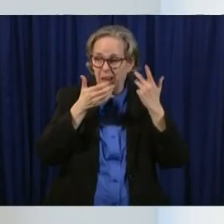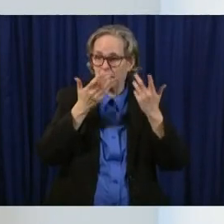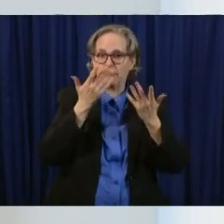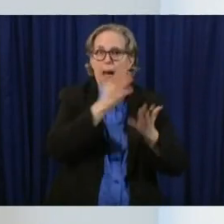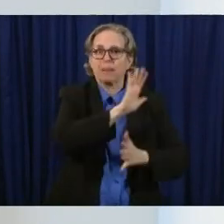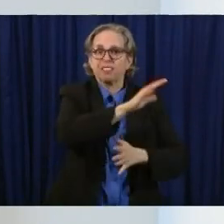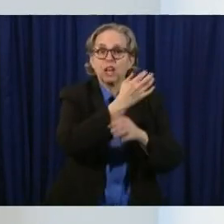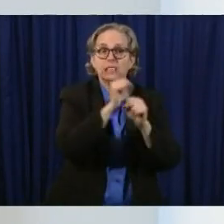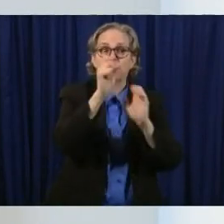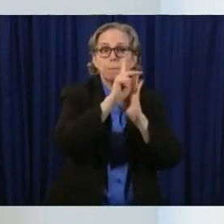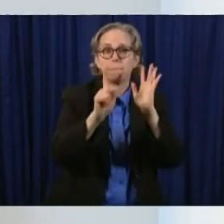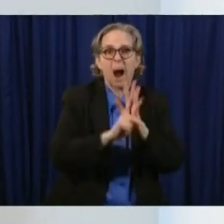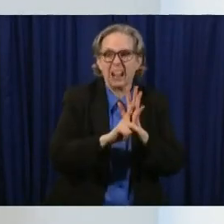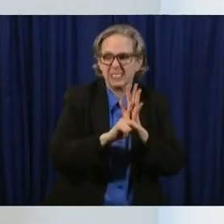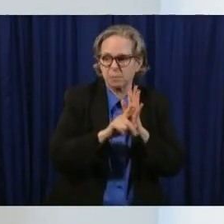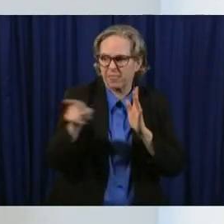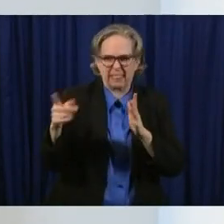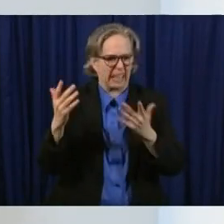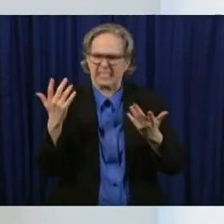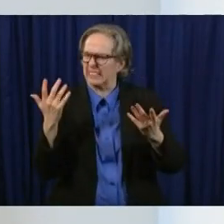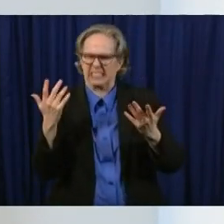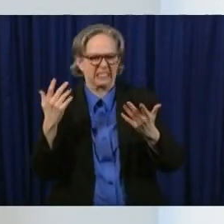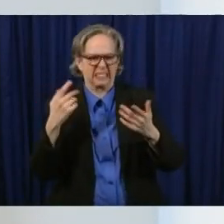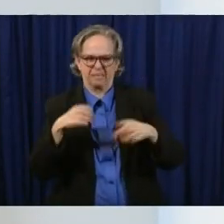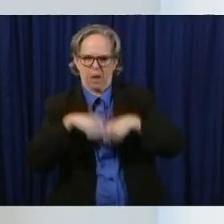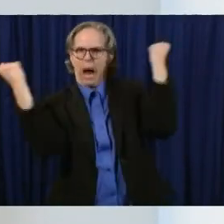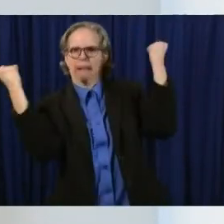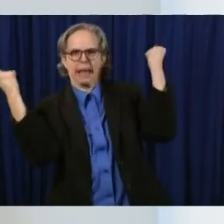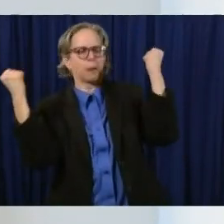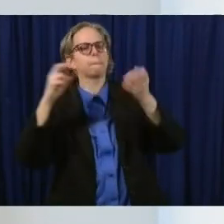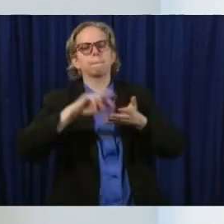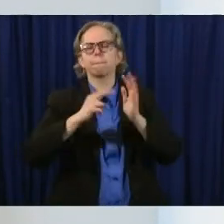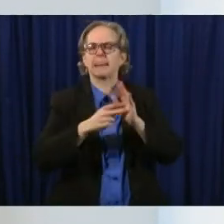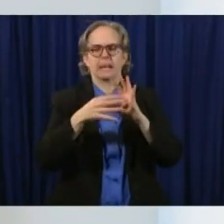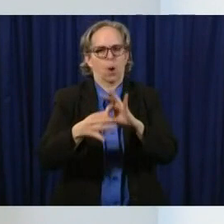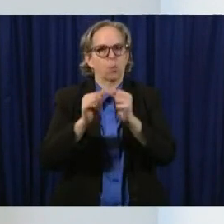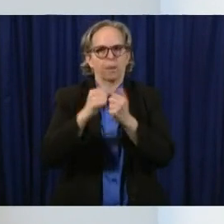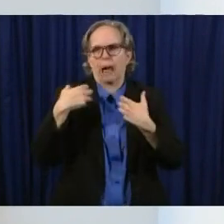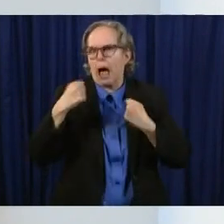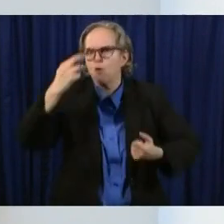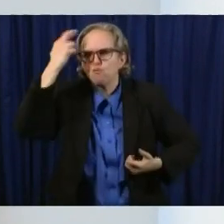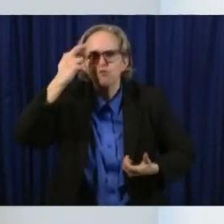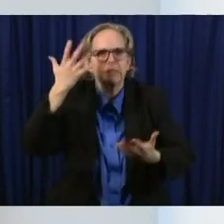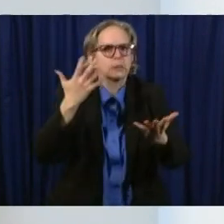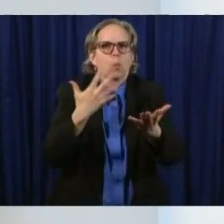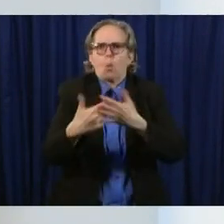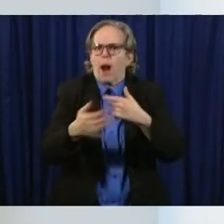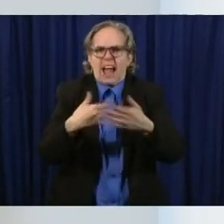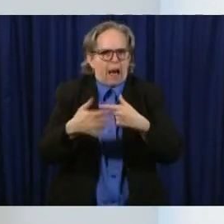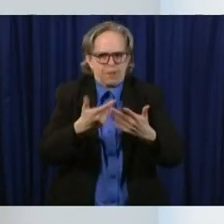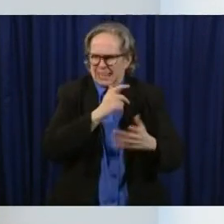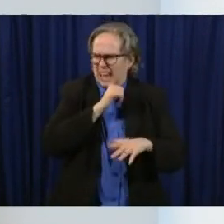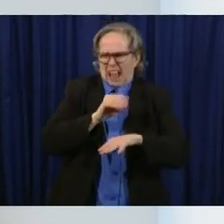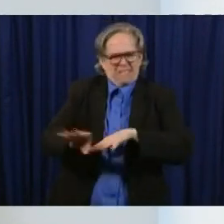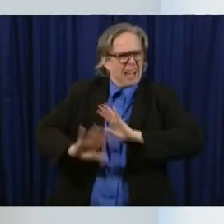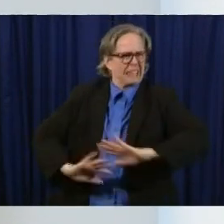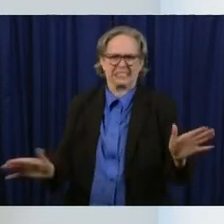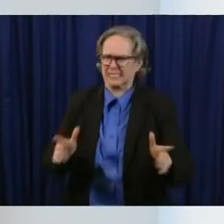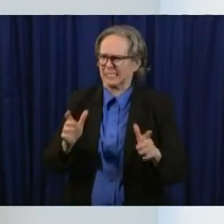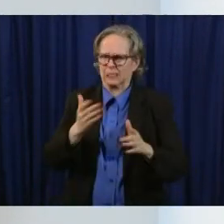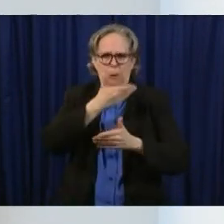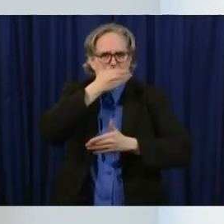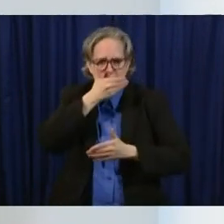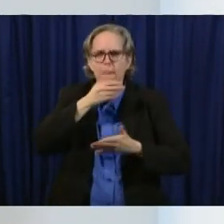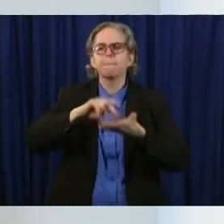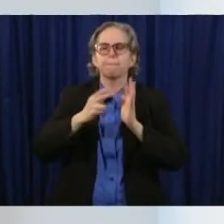when an employee is sitting and alone sitting alone in an enclosed workspace so if you're on the if you're in a